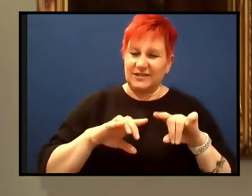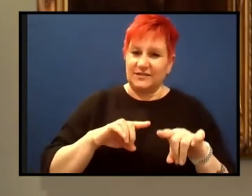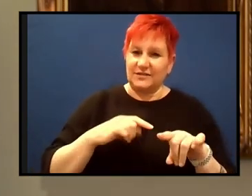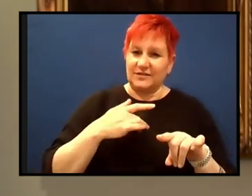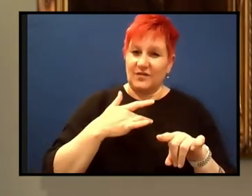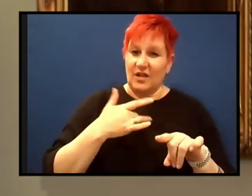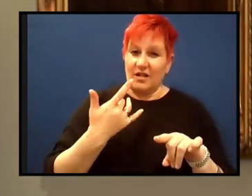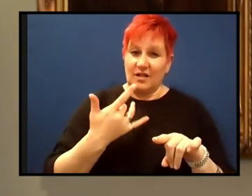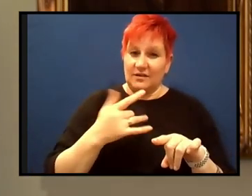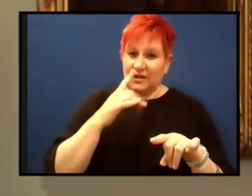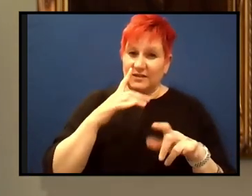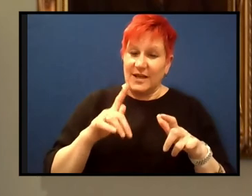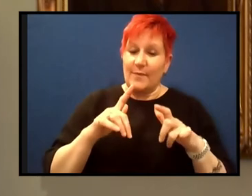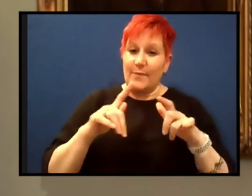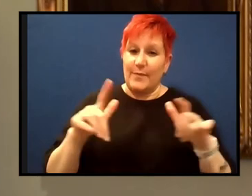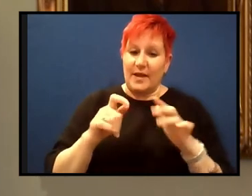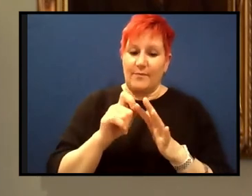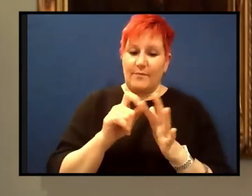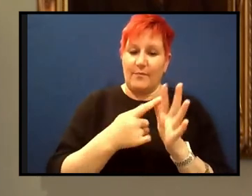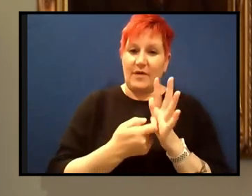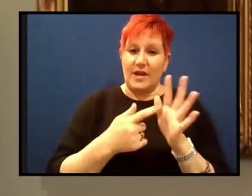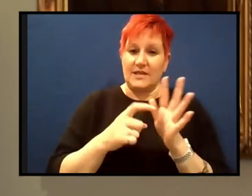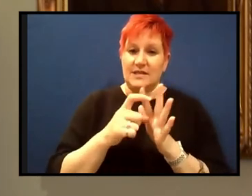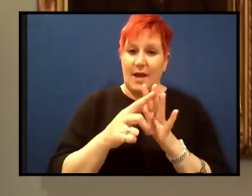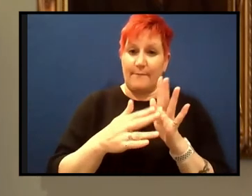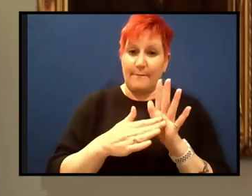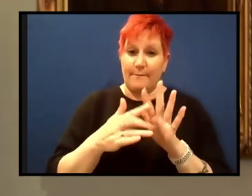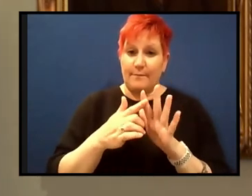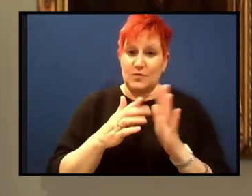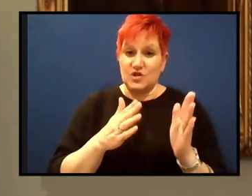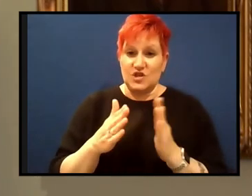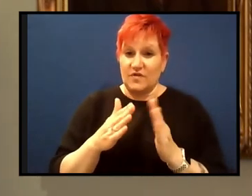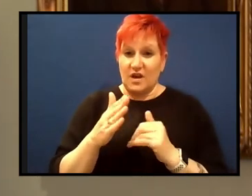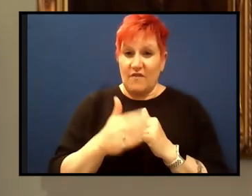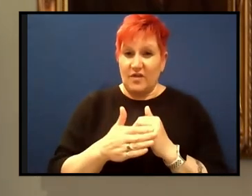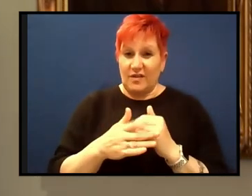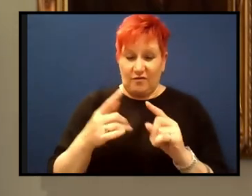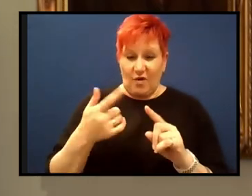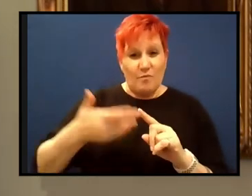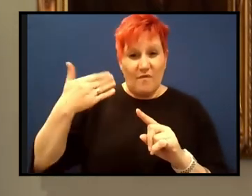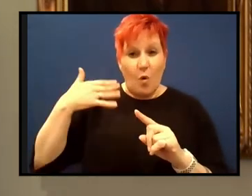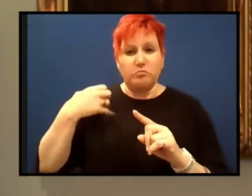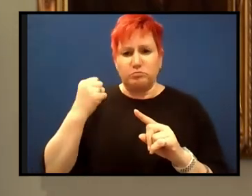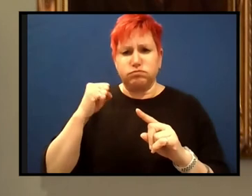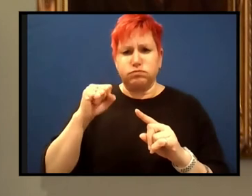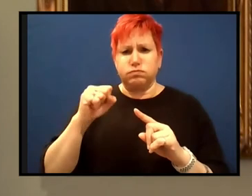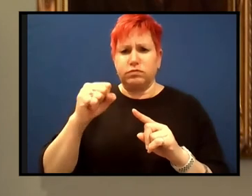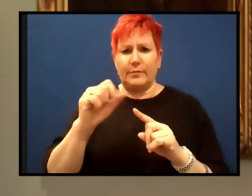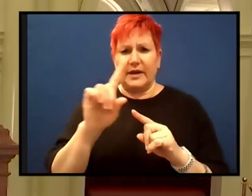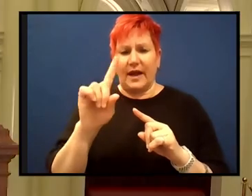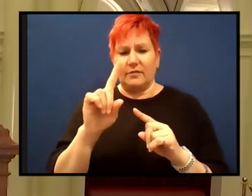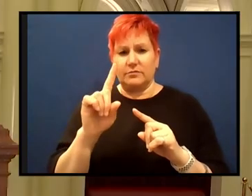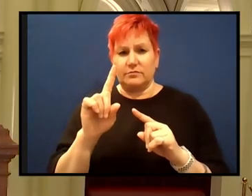big paradigm shifts happen again? Is that era past or is that still very much possible?